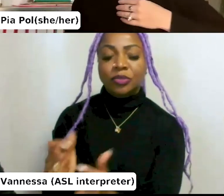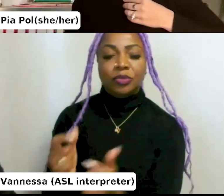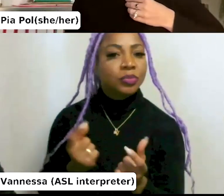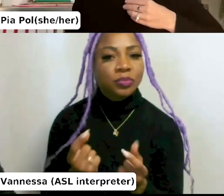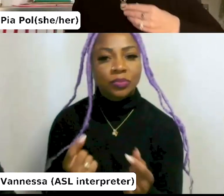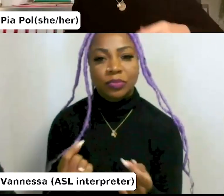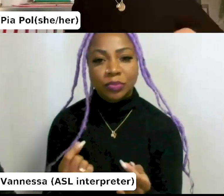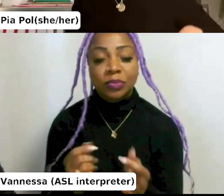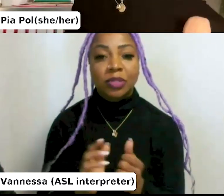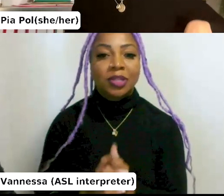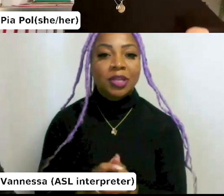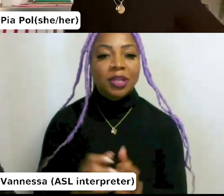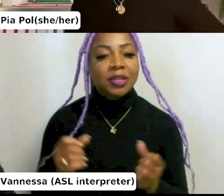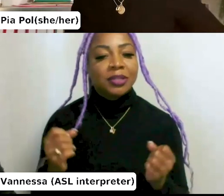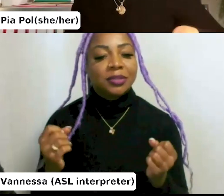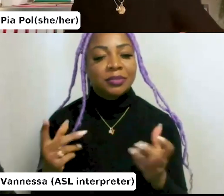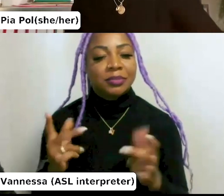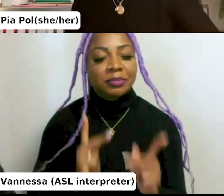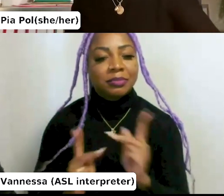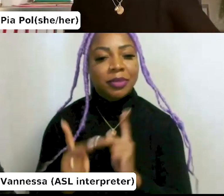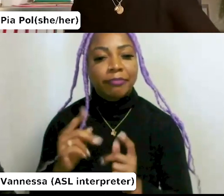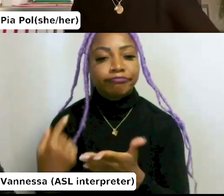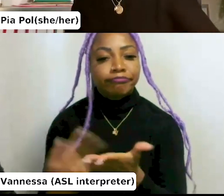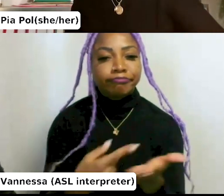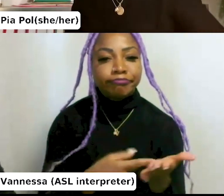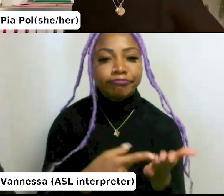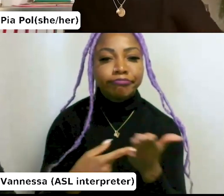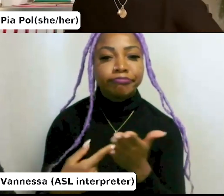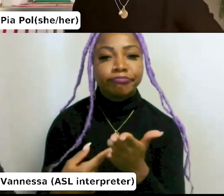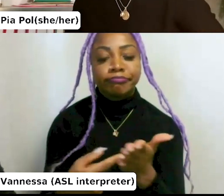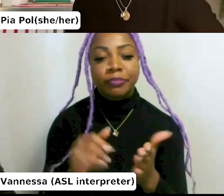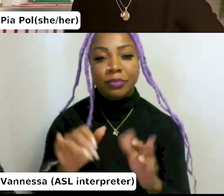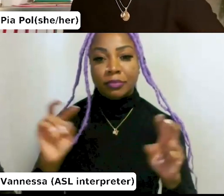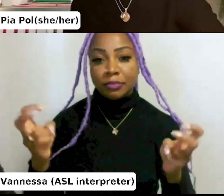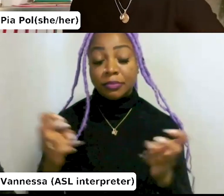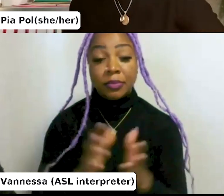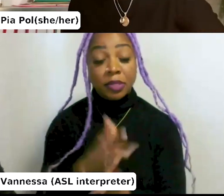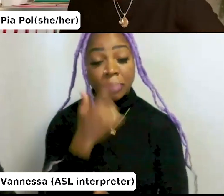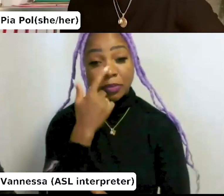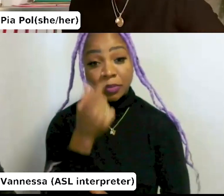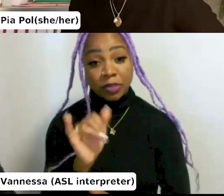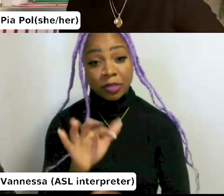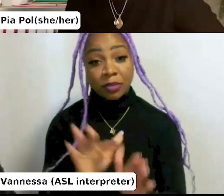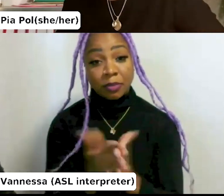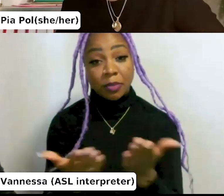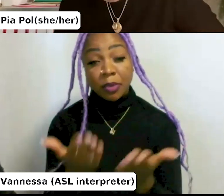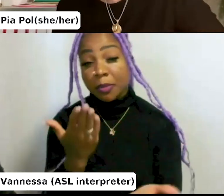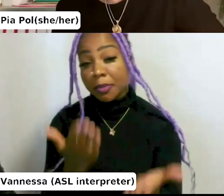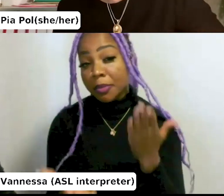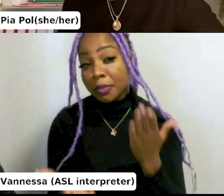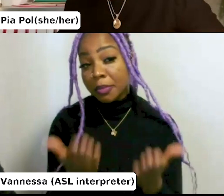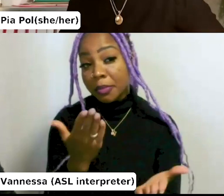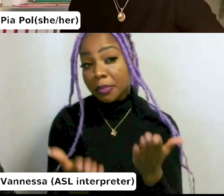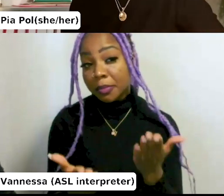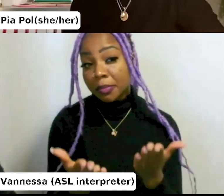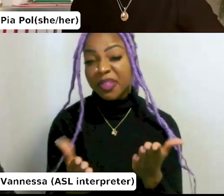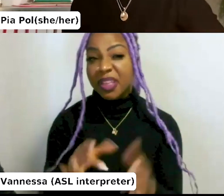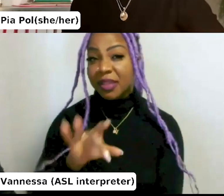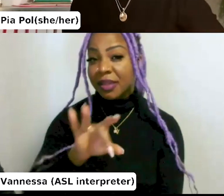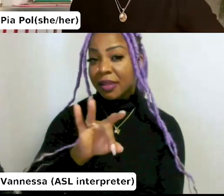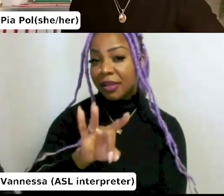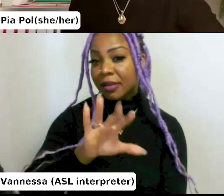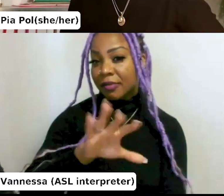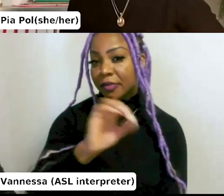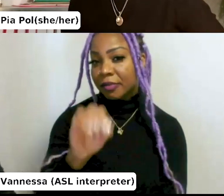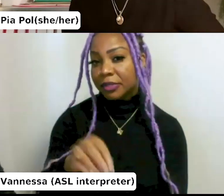that a lot of people also touched on. And I think what's very interesting is that in this book that I think maybe 85%